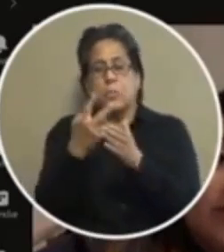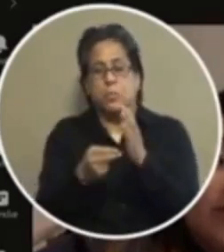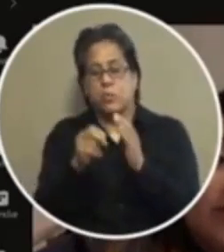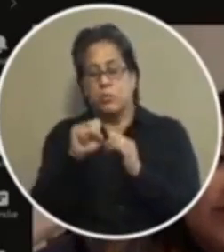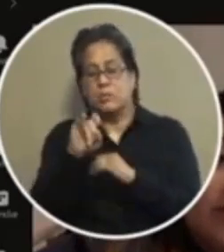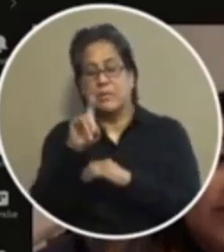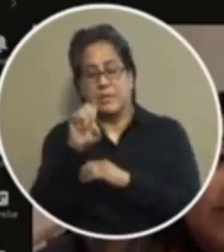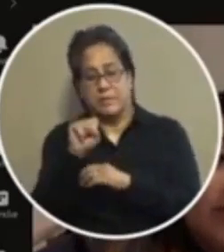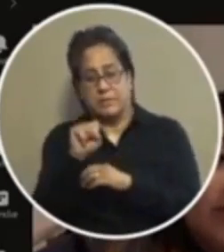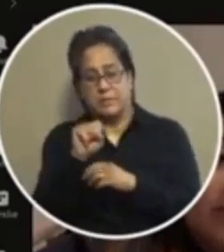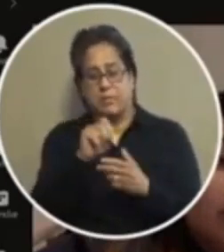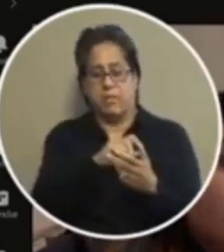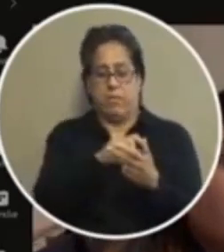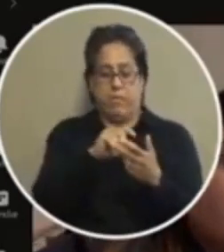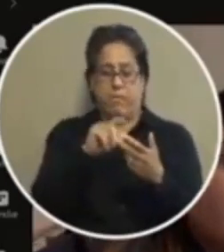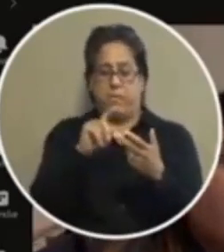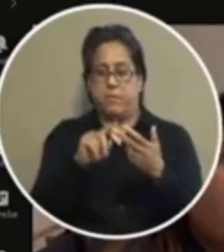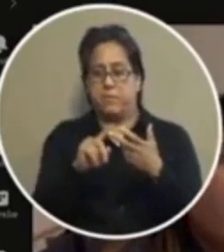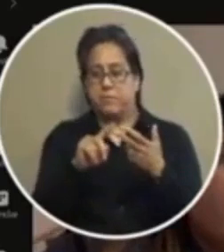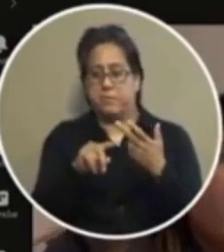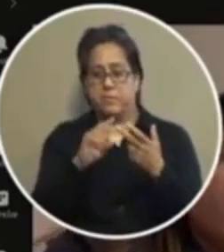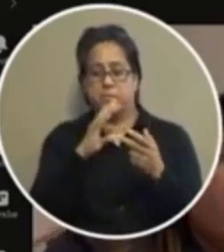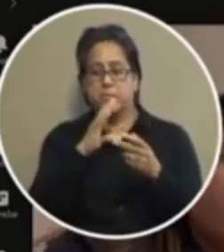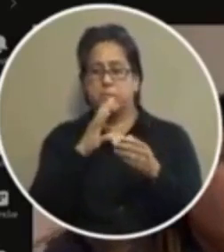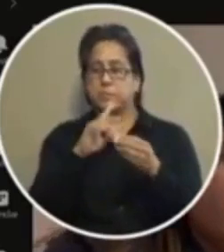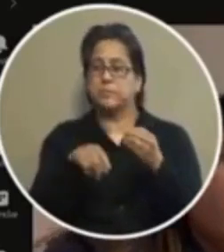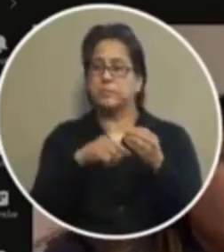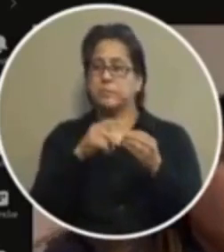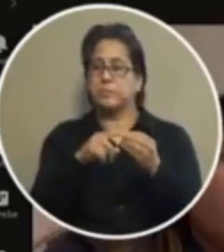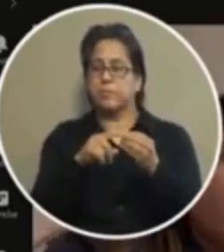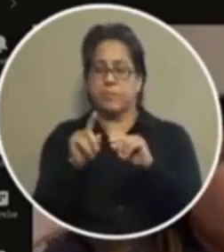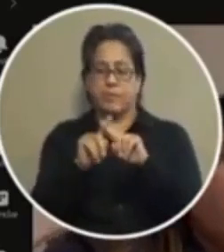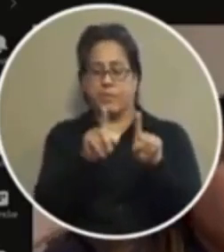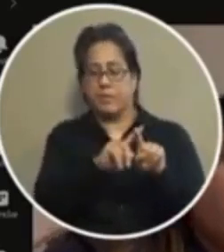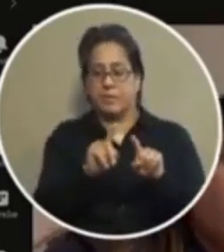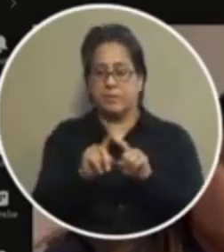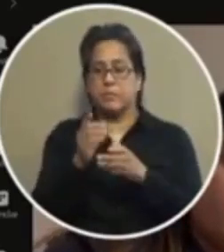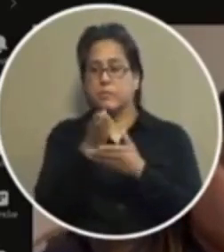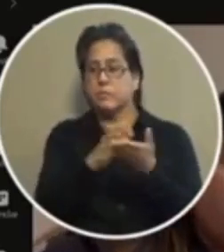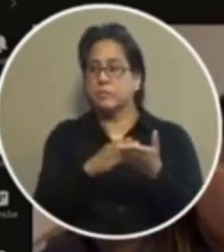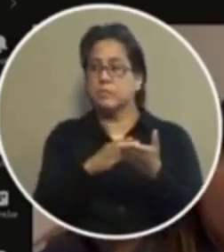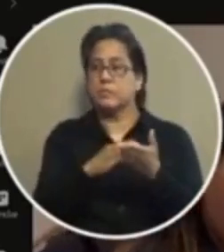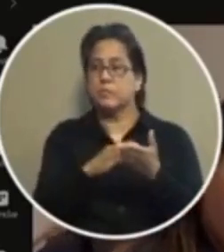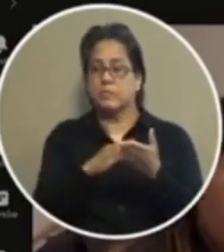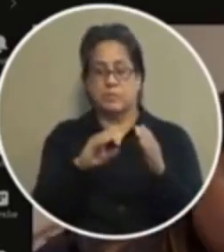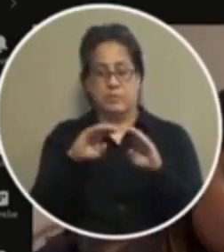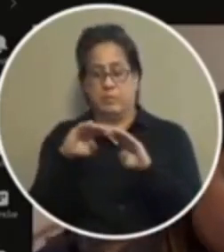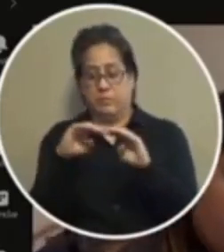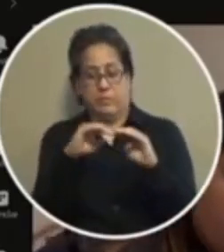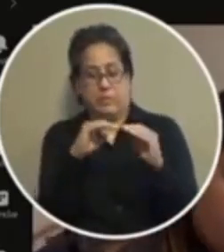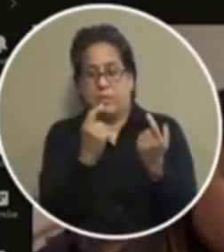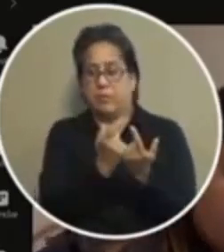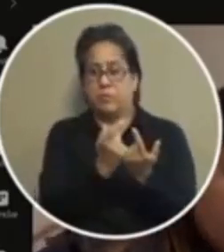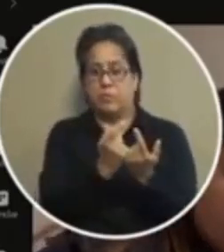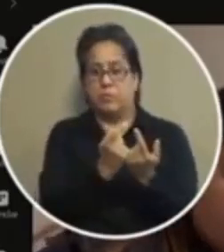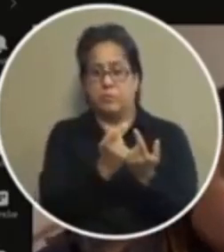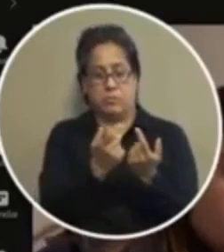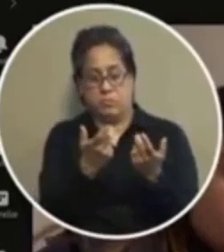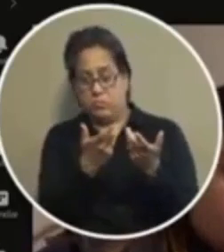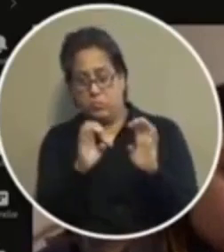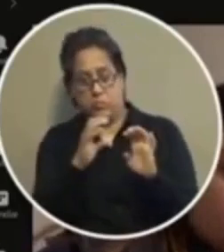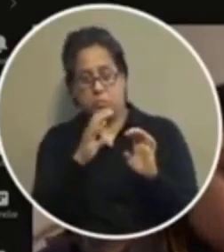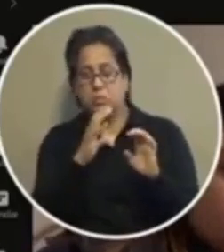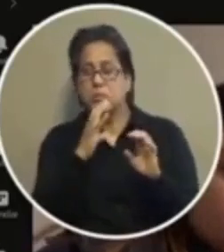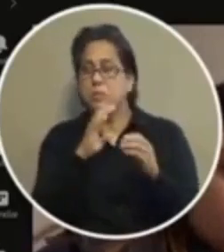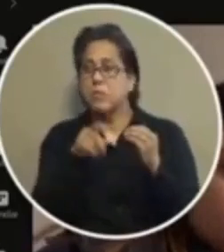uh and and to to talk about the different aspects of it if the council just doesn't doesn't want to talk about